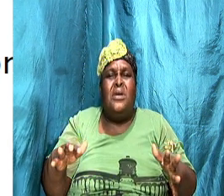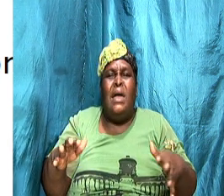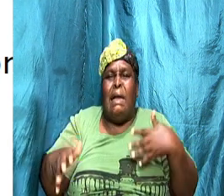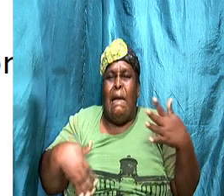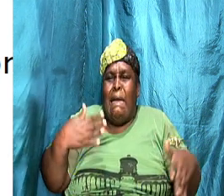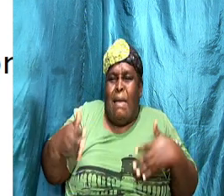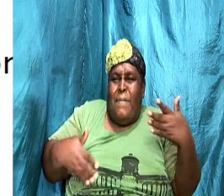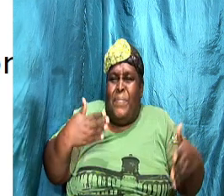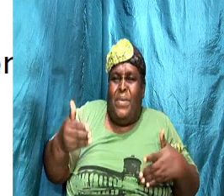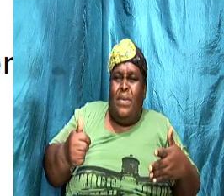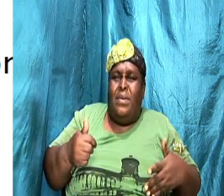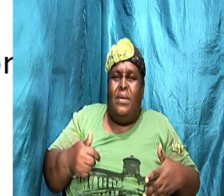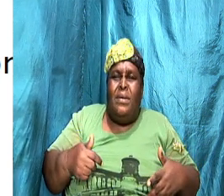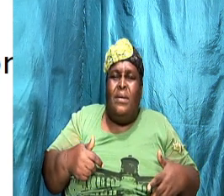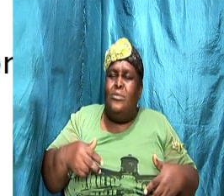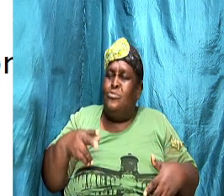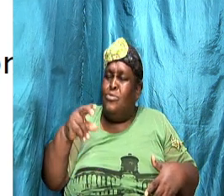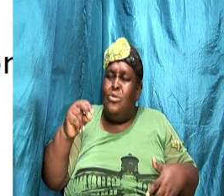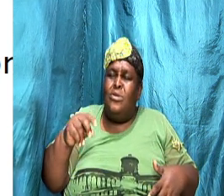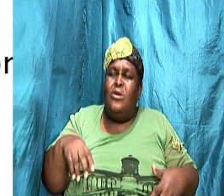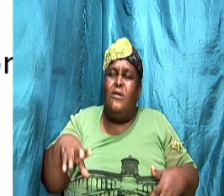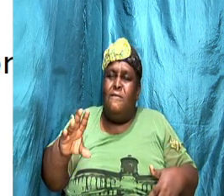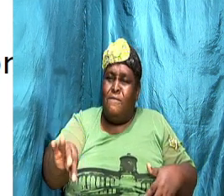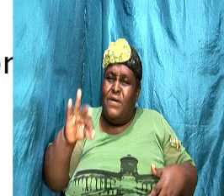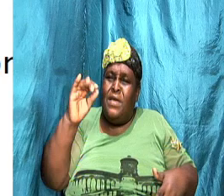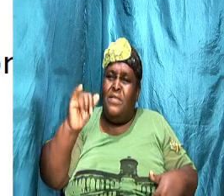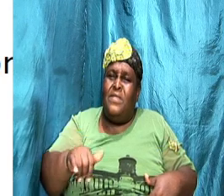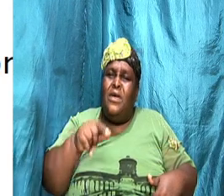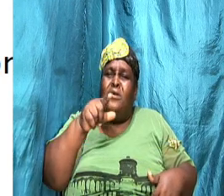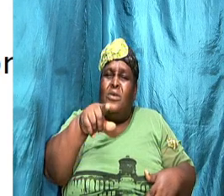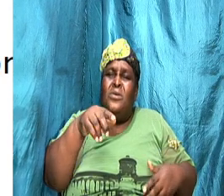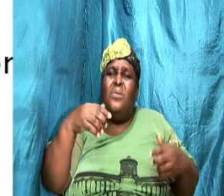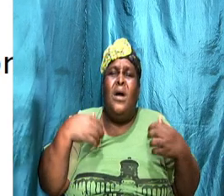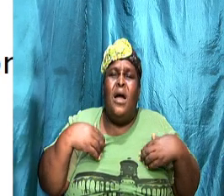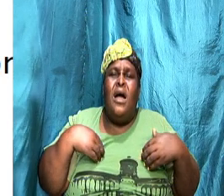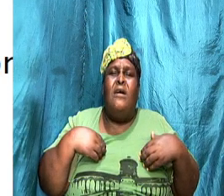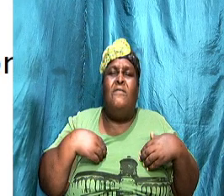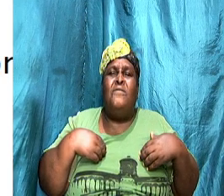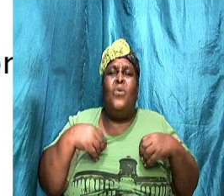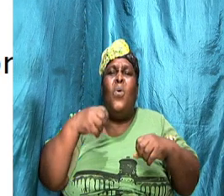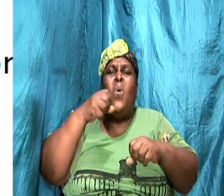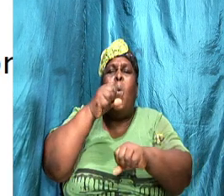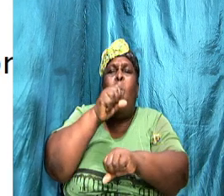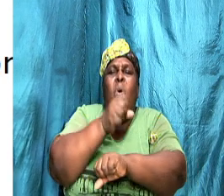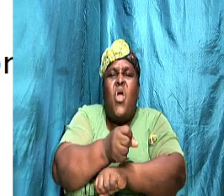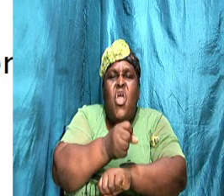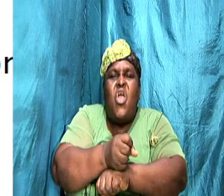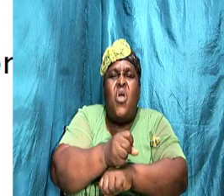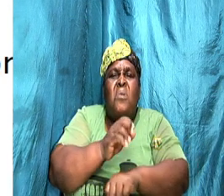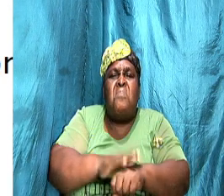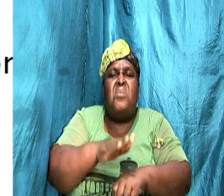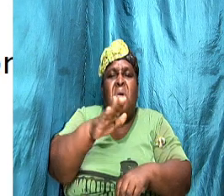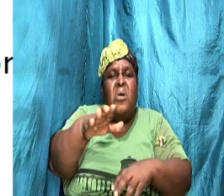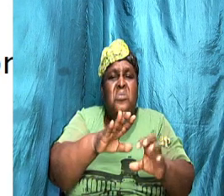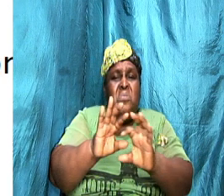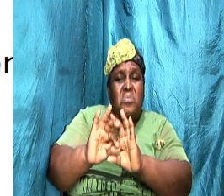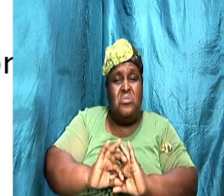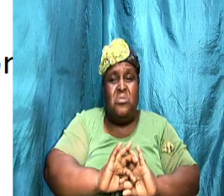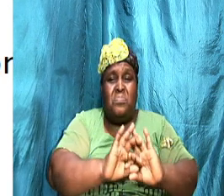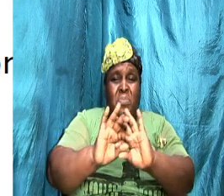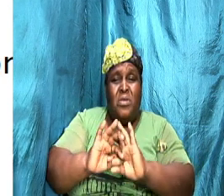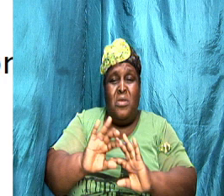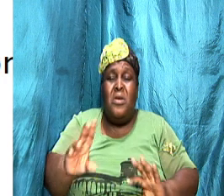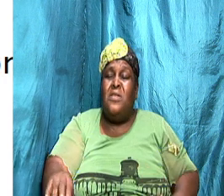you're going to have to work on that relationship you're going to find out that you're going to have to give up your rights sometime you're going to find